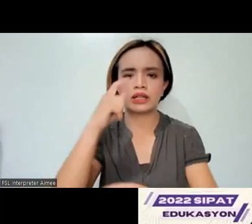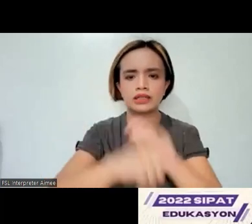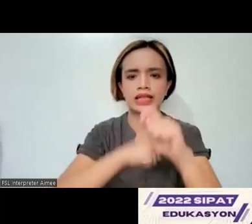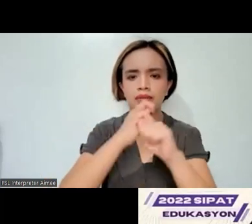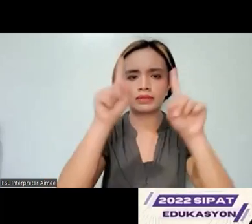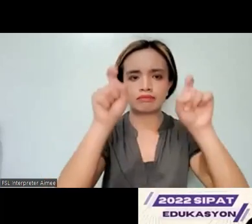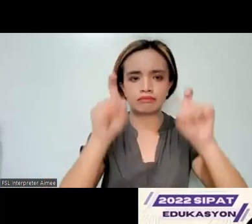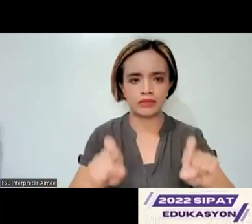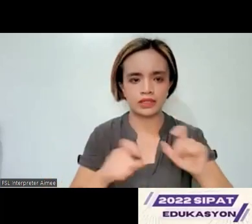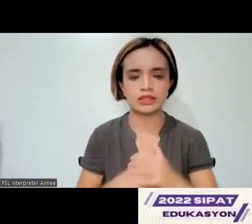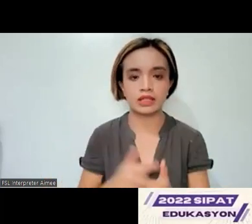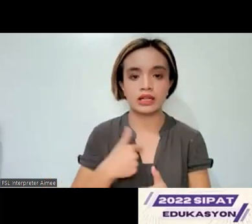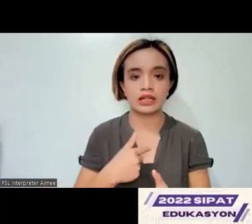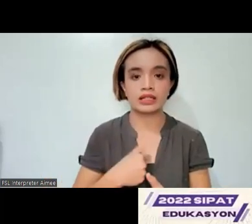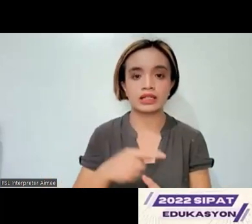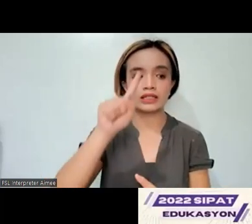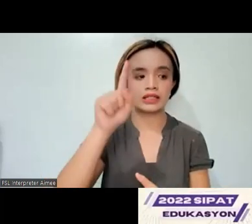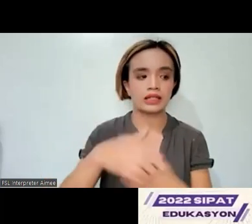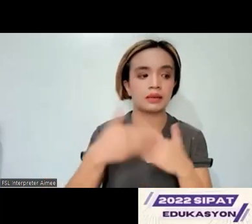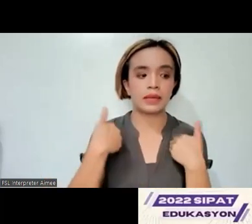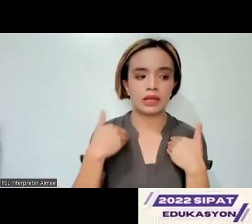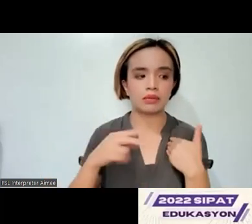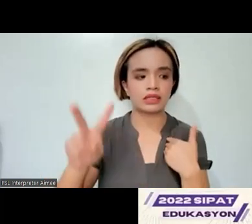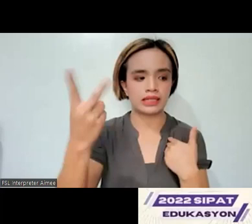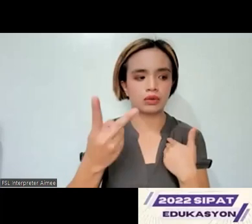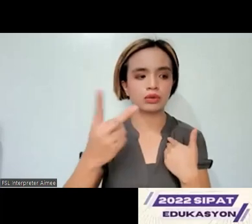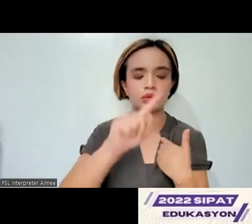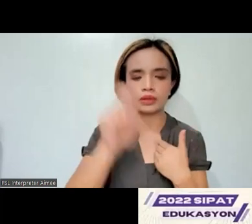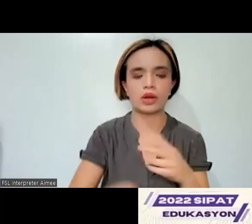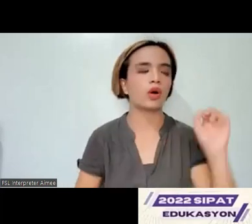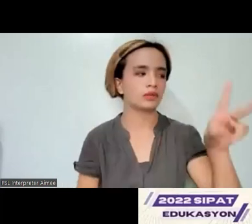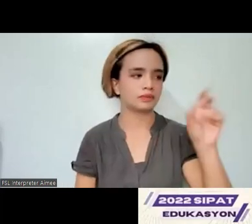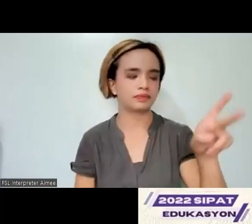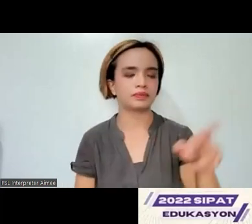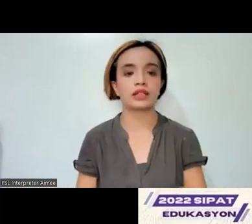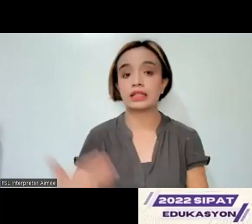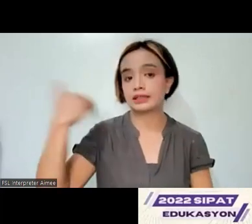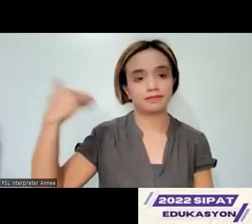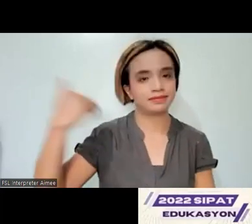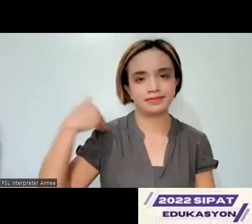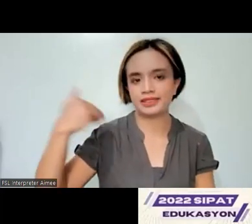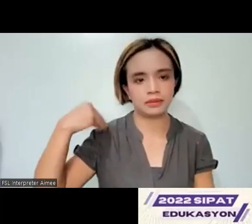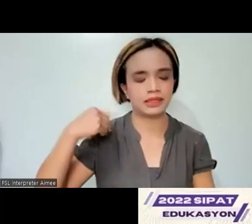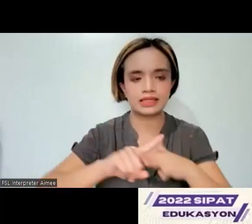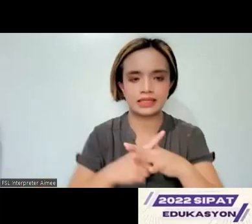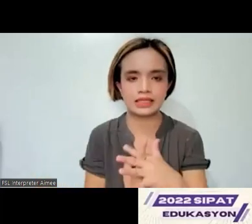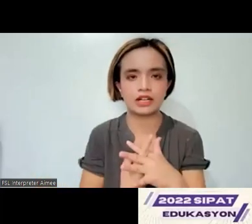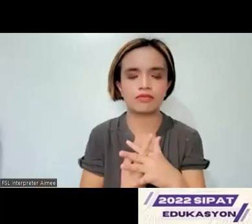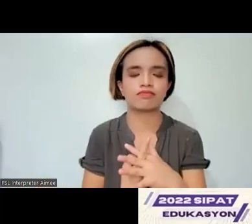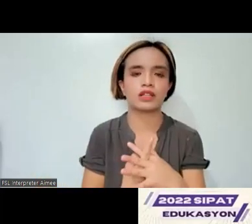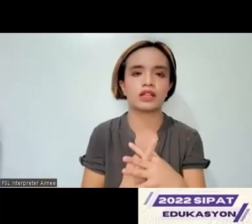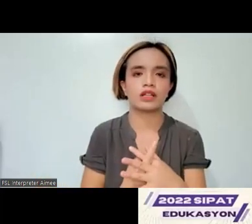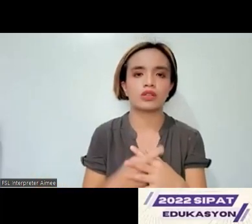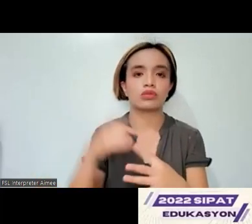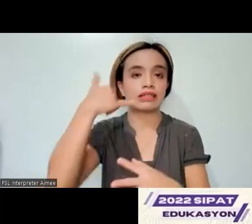And then I'll ask the second question after. Yeah. All right. We have not yet administered the telephone version of the